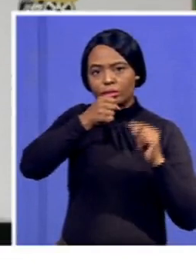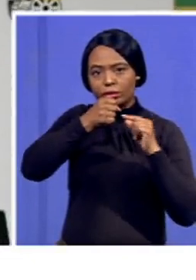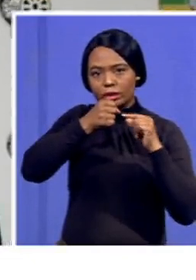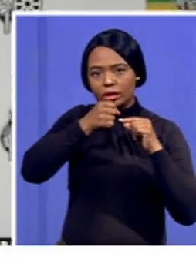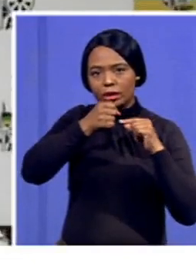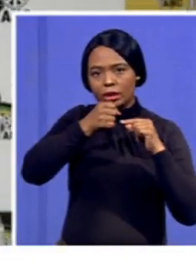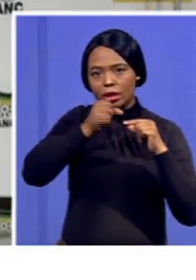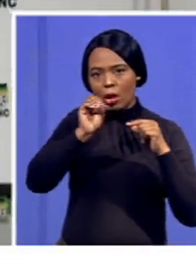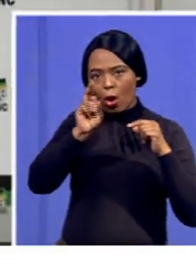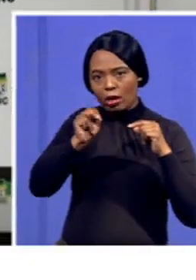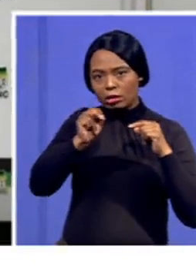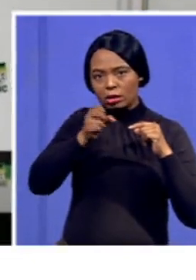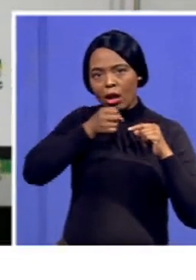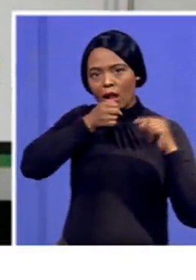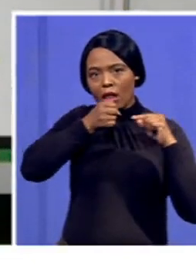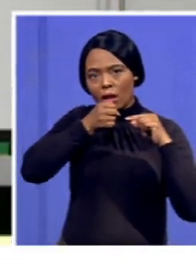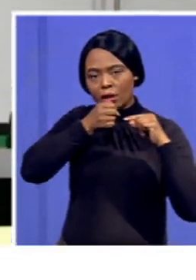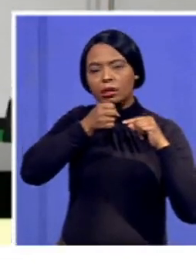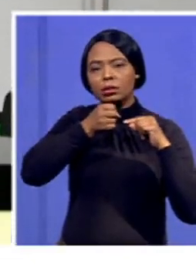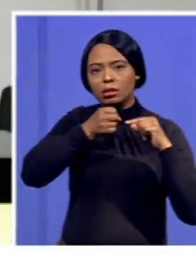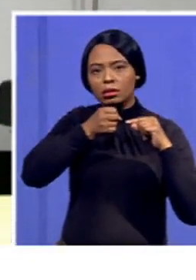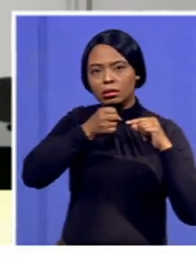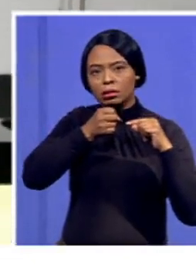is it on okay